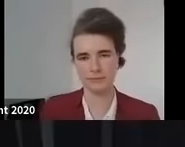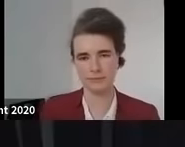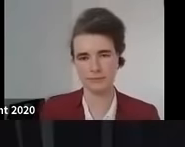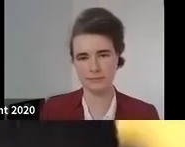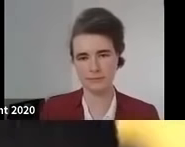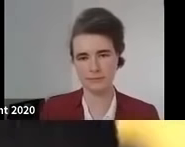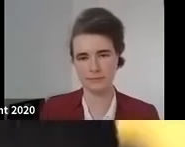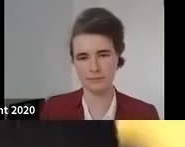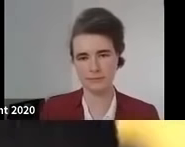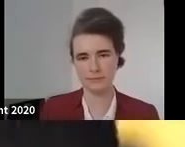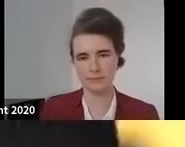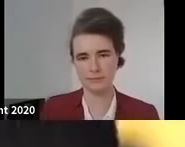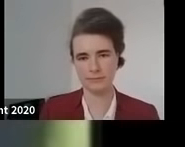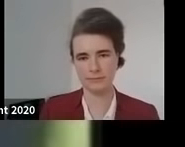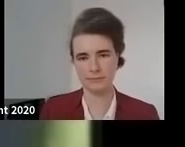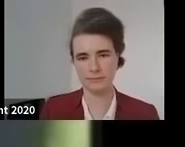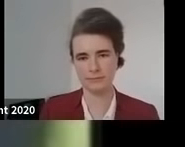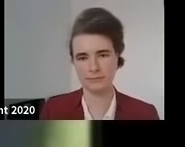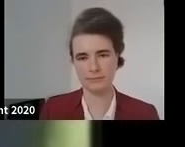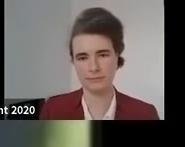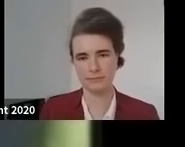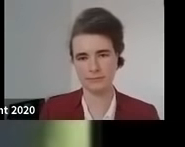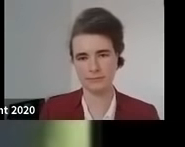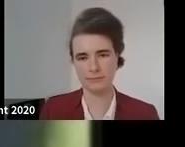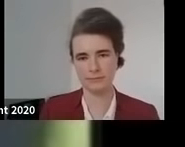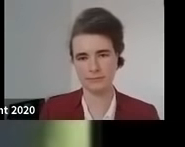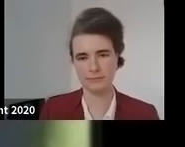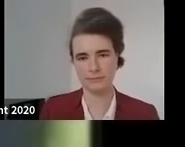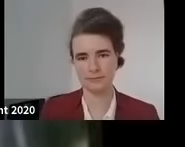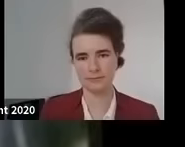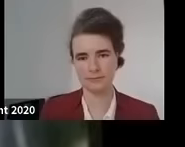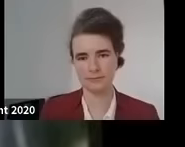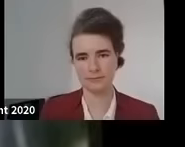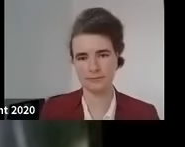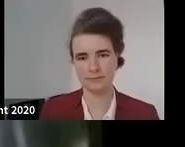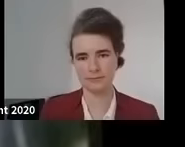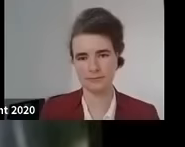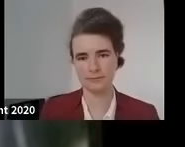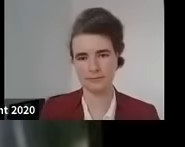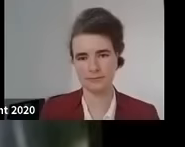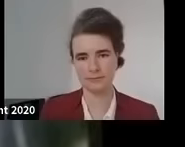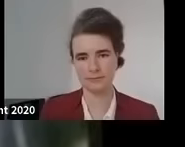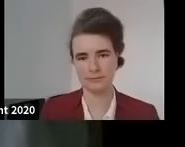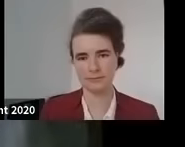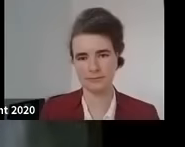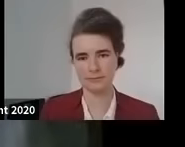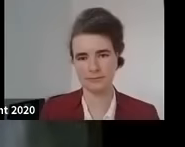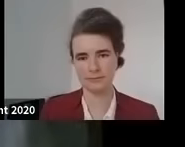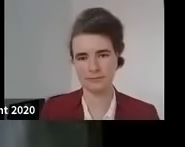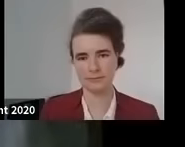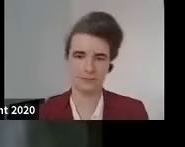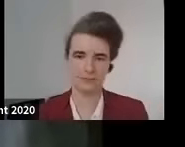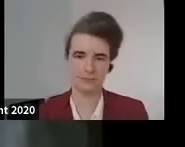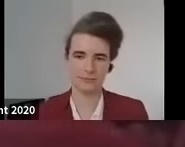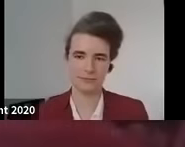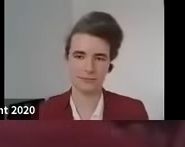boldness like i know and i'm confident within myself that i'm vibing that's where it all started from really when you